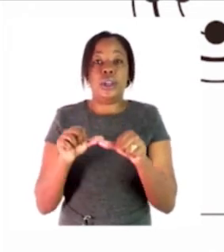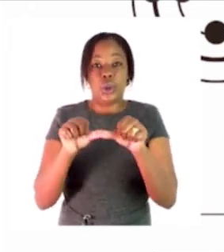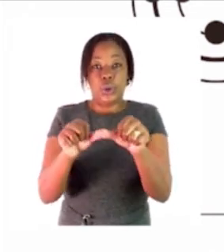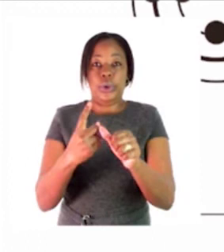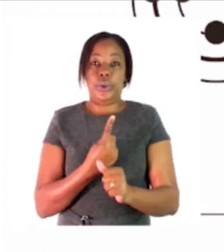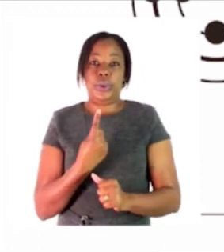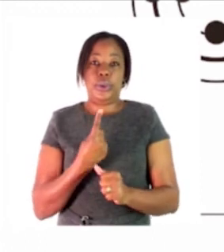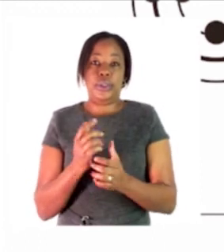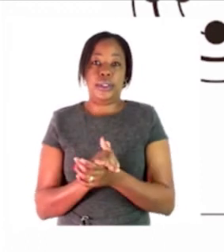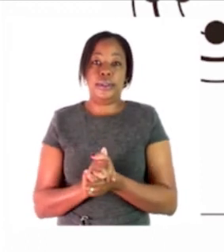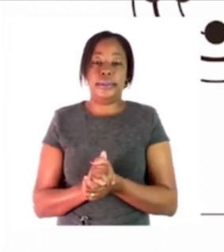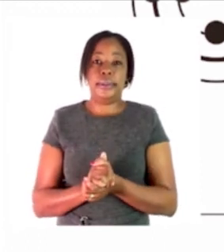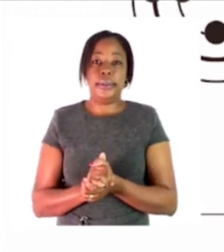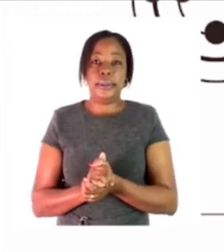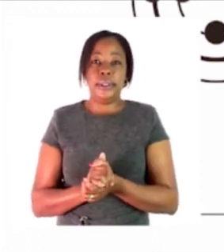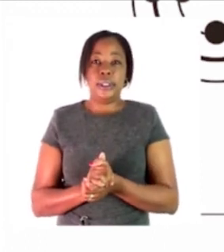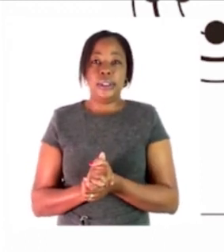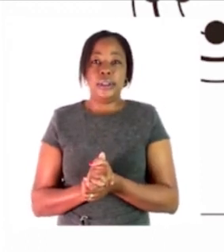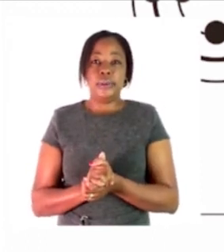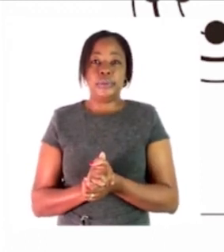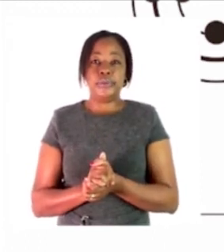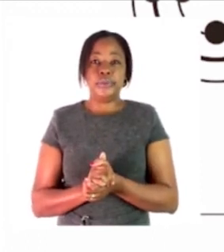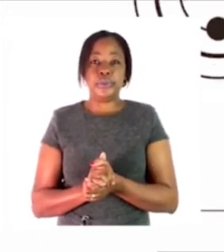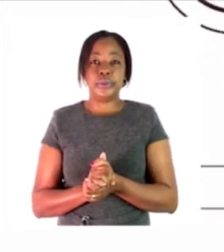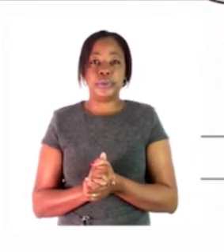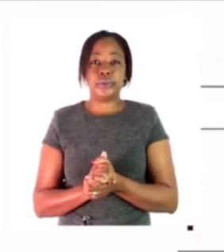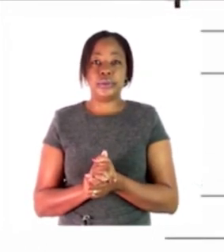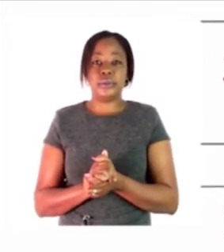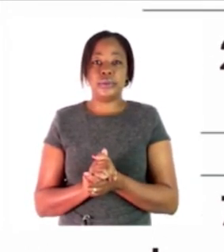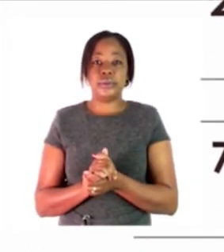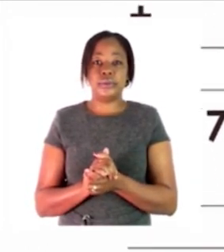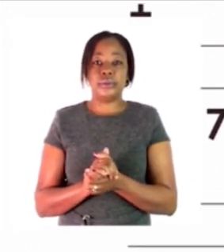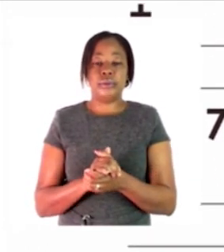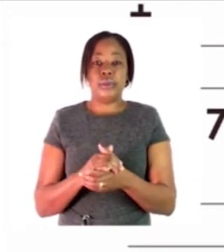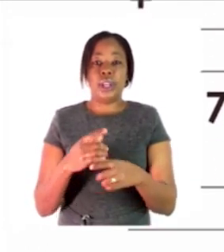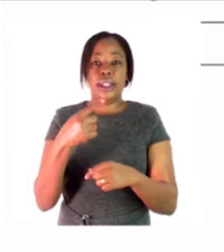over okay now let's go to the next exercise on subtraction